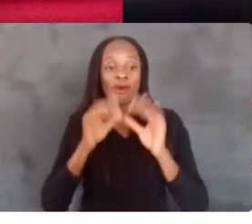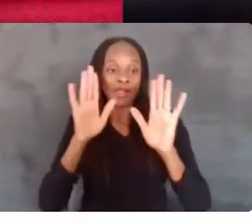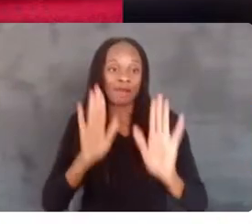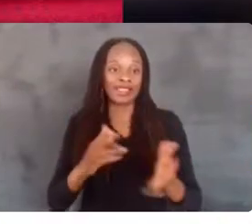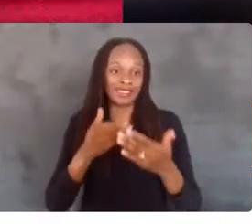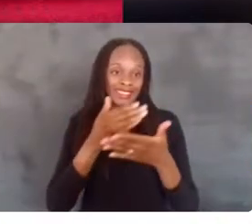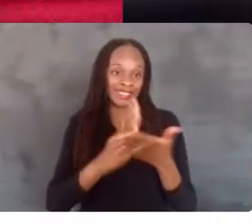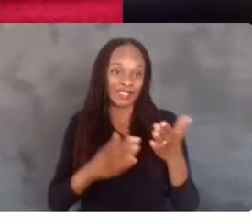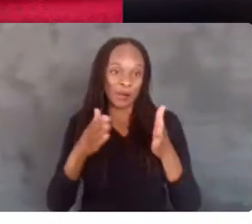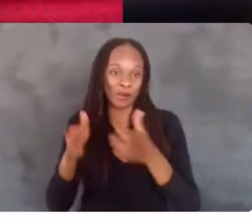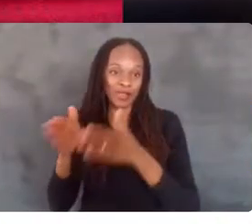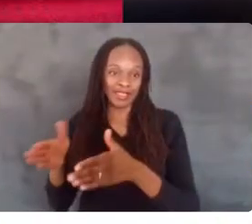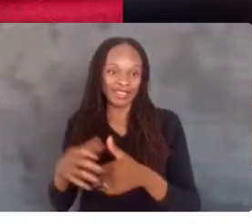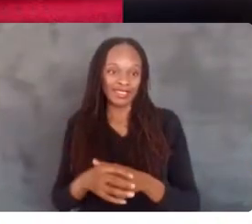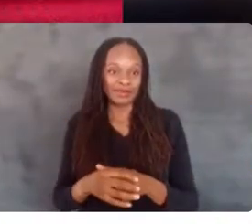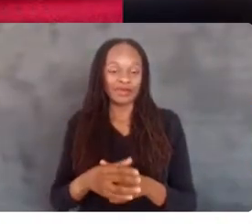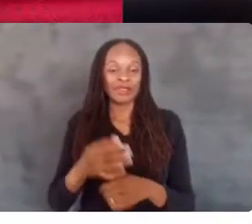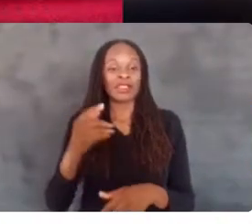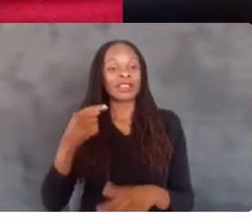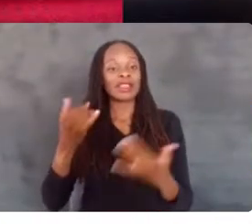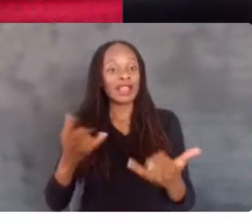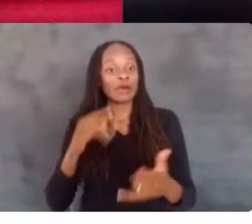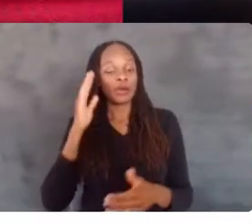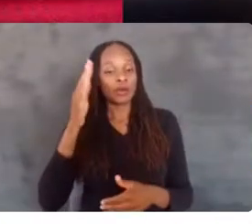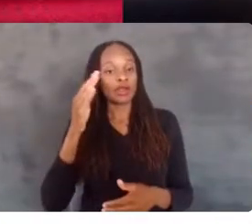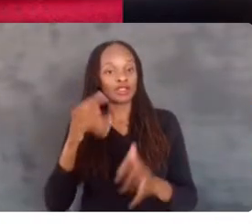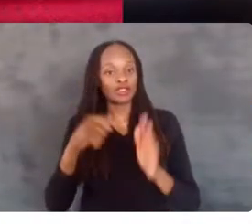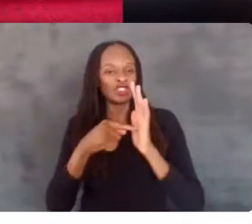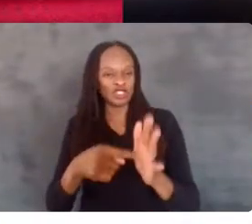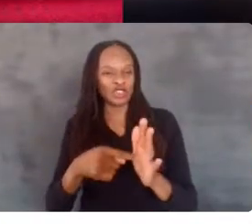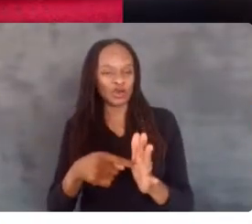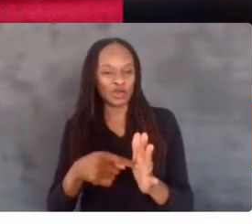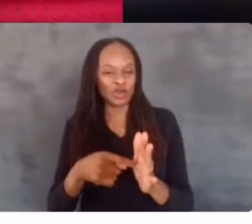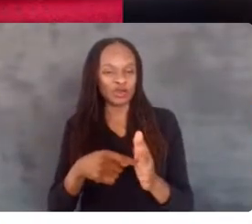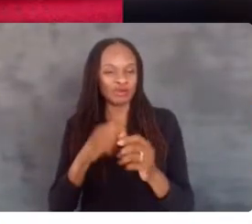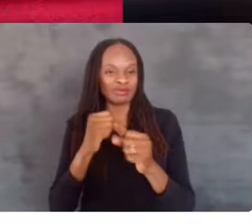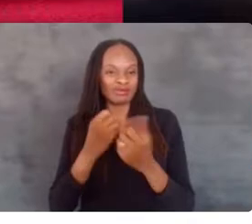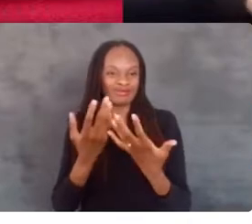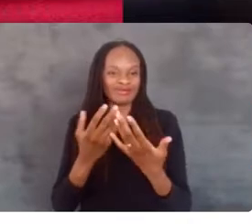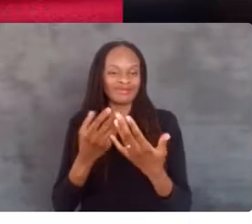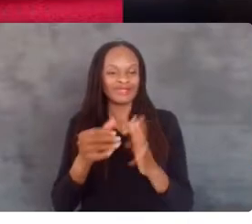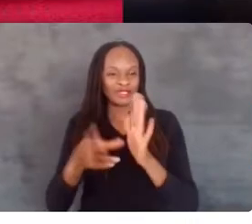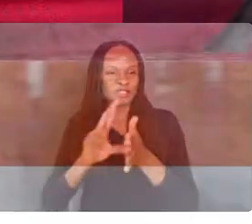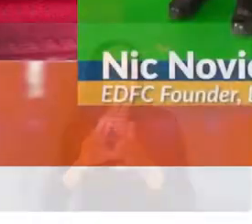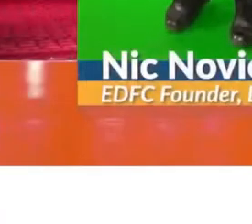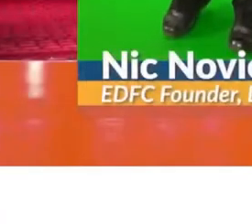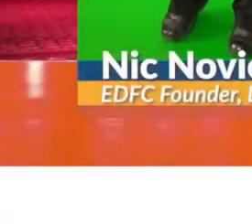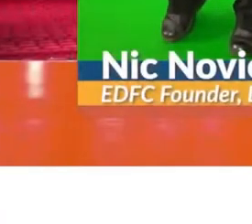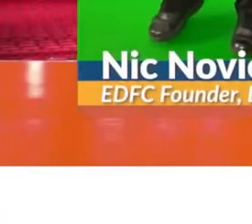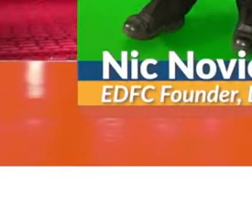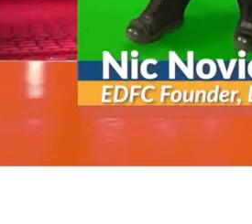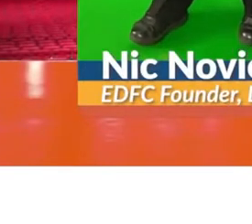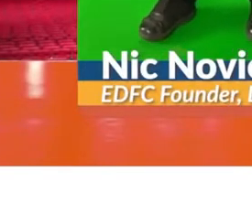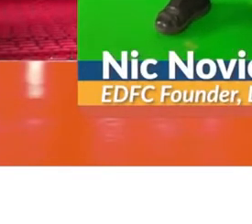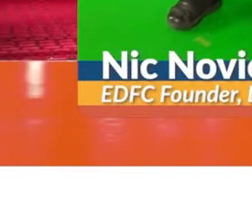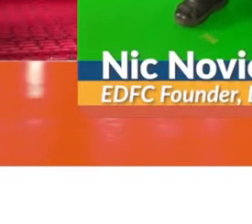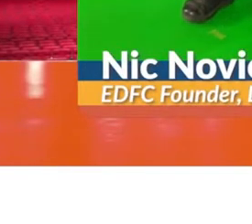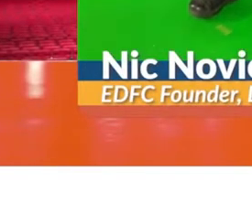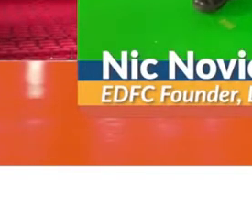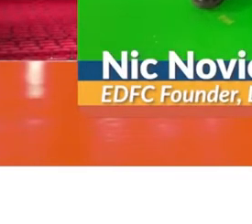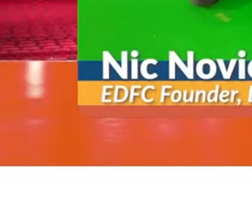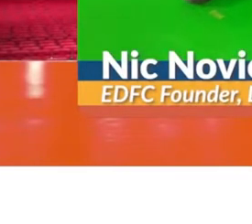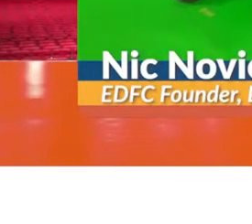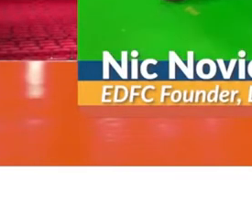ways. Now, we're about to show you a recap of those awards. So take it away, Teams Teams. Hey, the Easter Seals